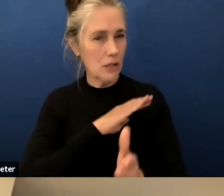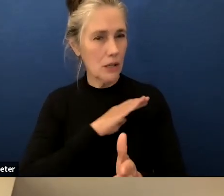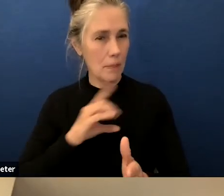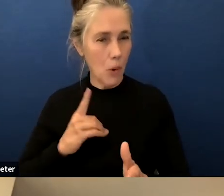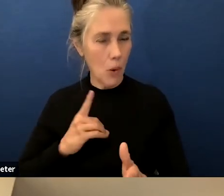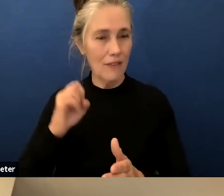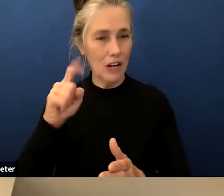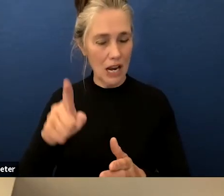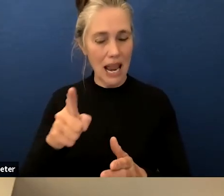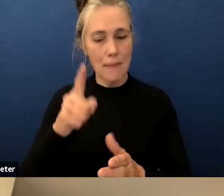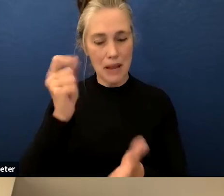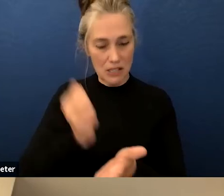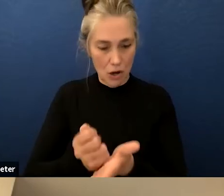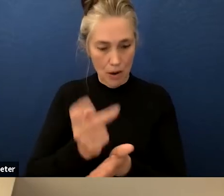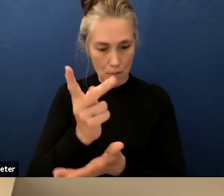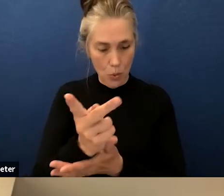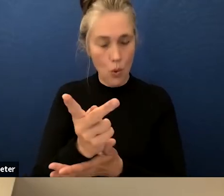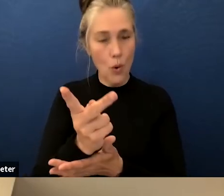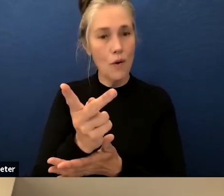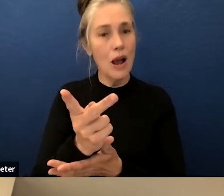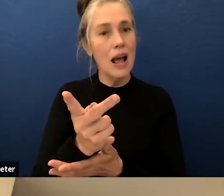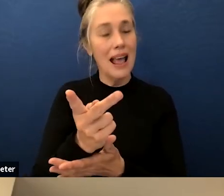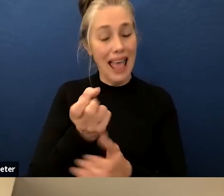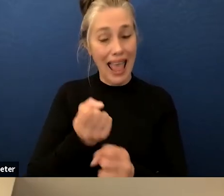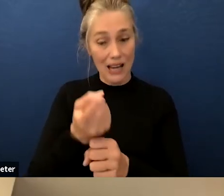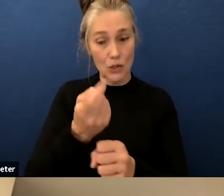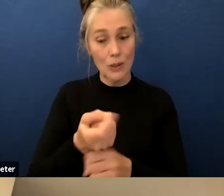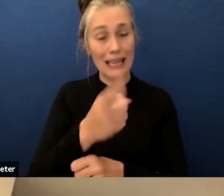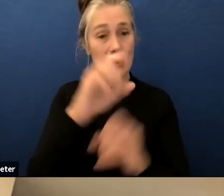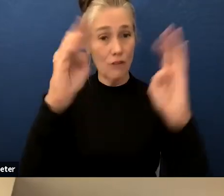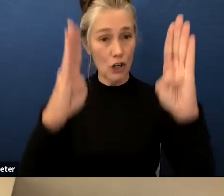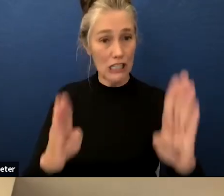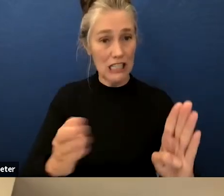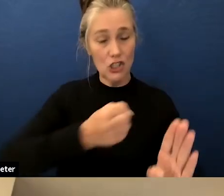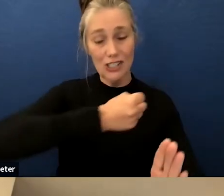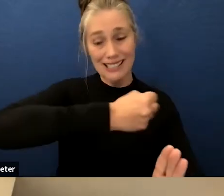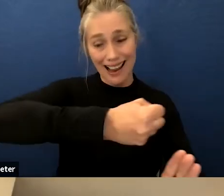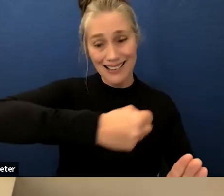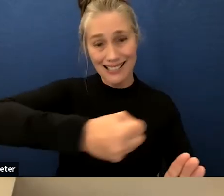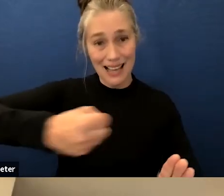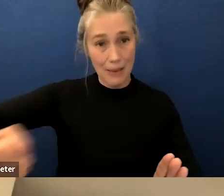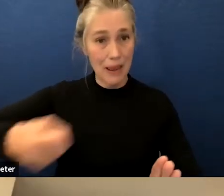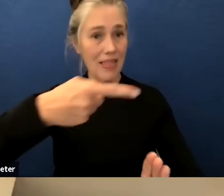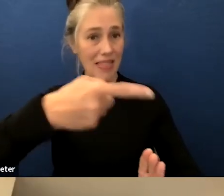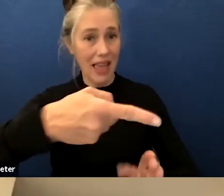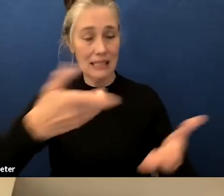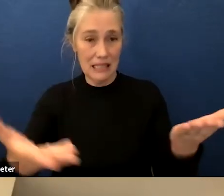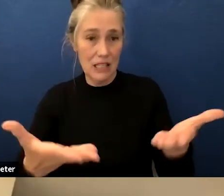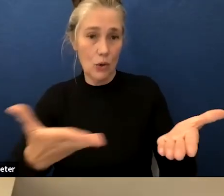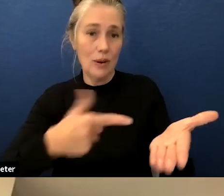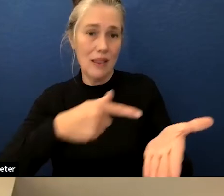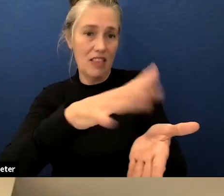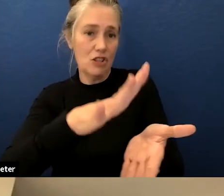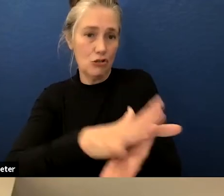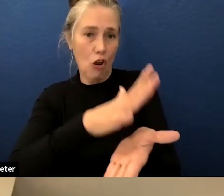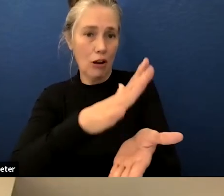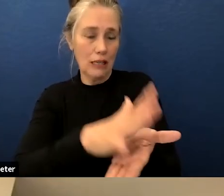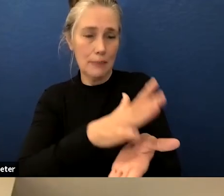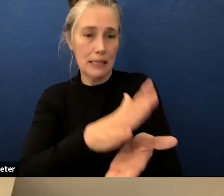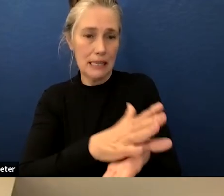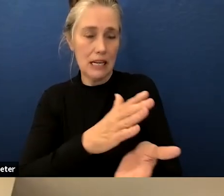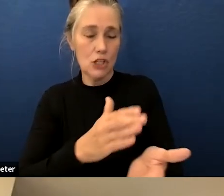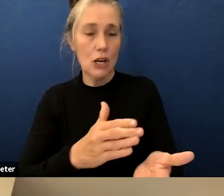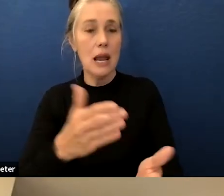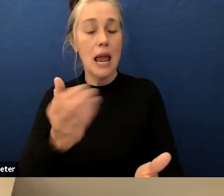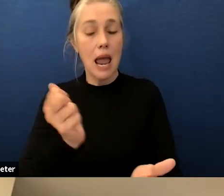the annual report of teacher assignments which is included in the attached documentation and approve